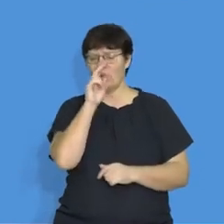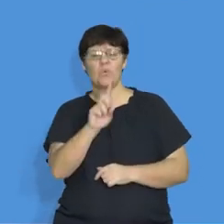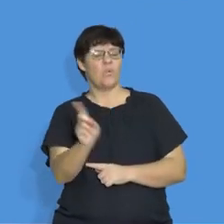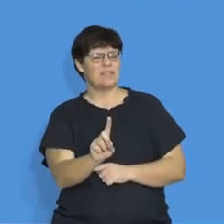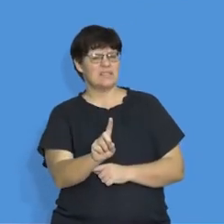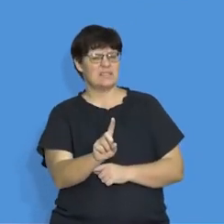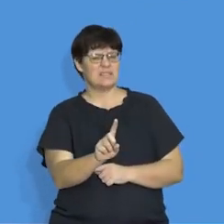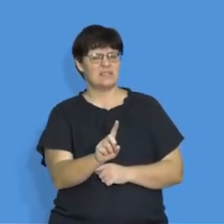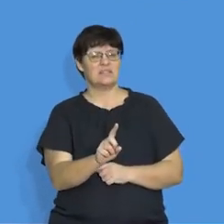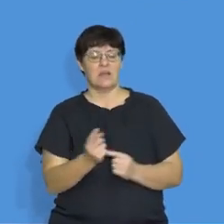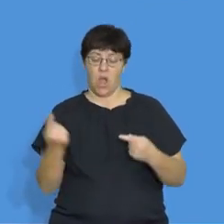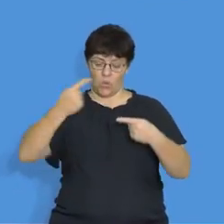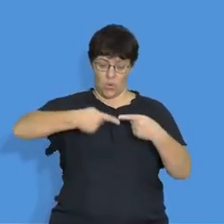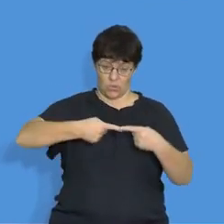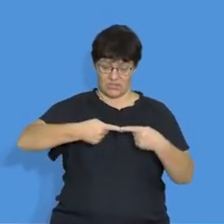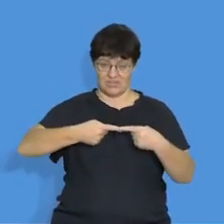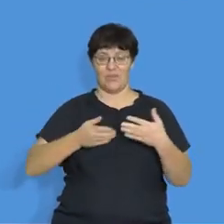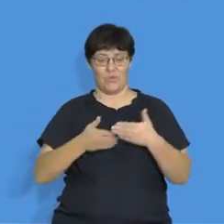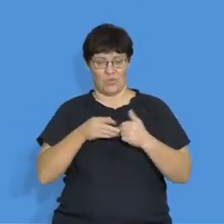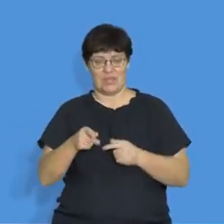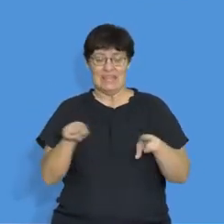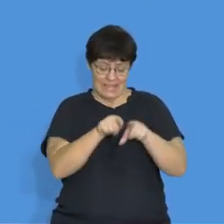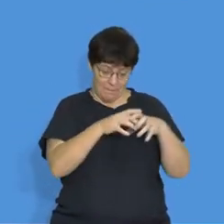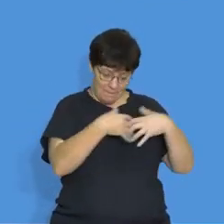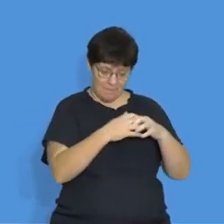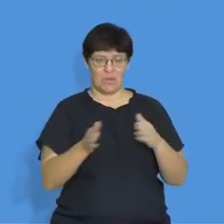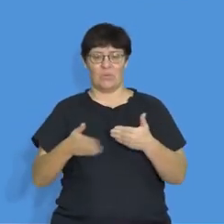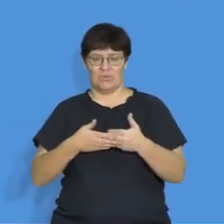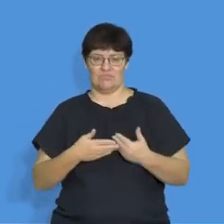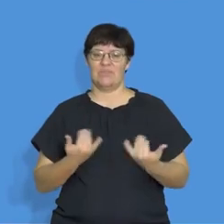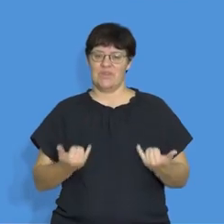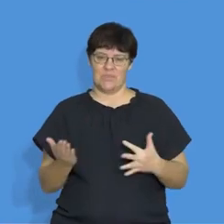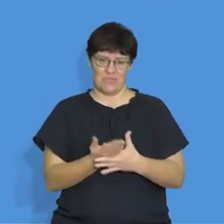closed circuit within the same setup. Let's take a short breather for now.